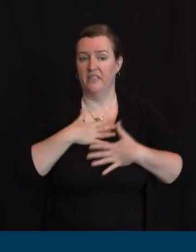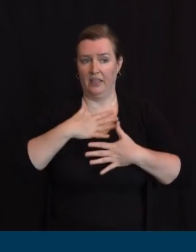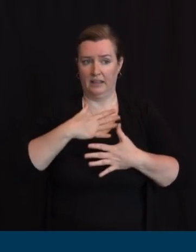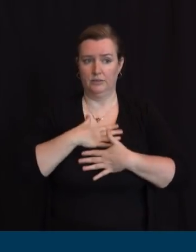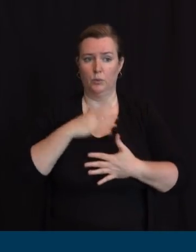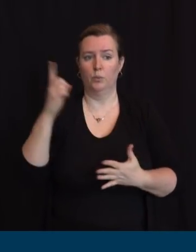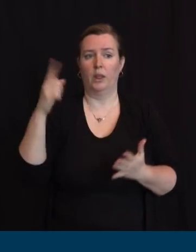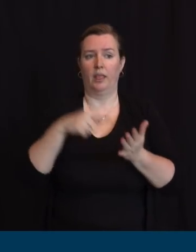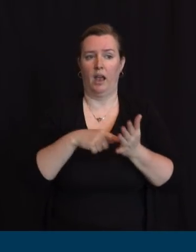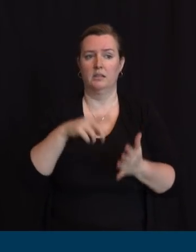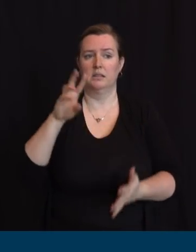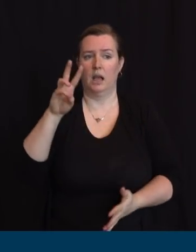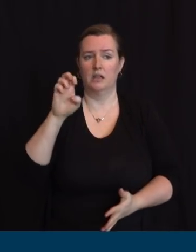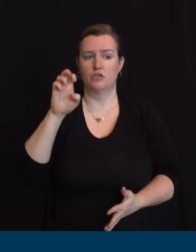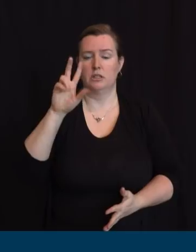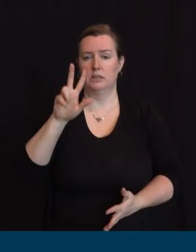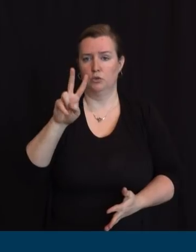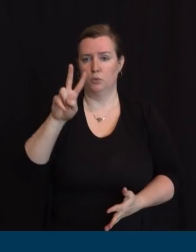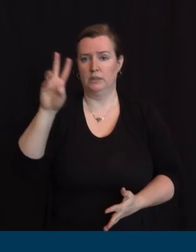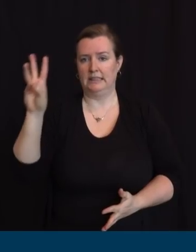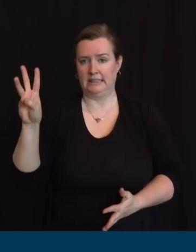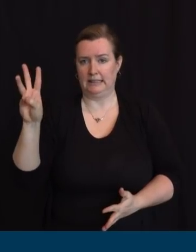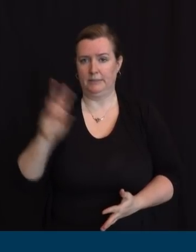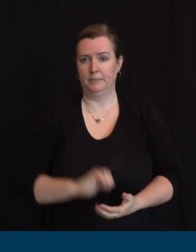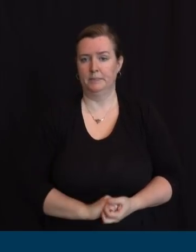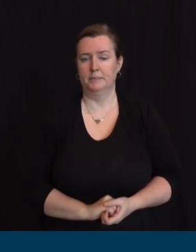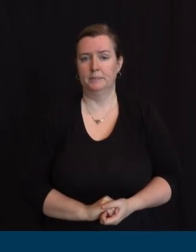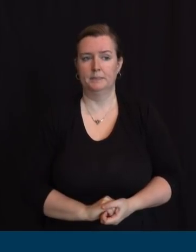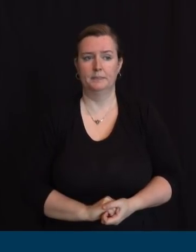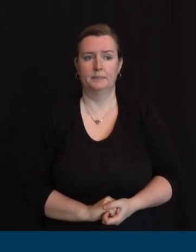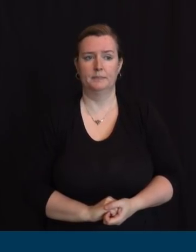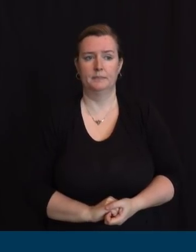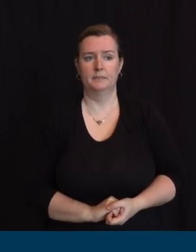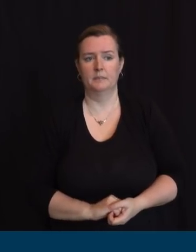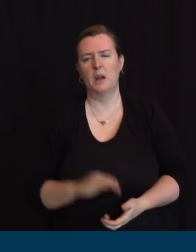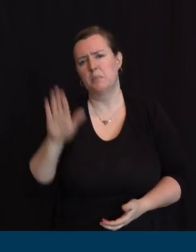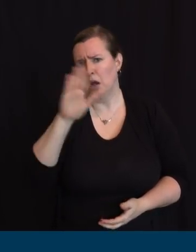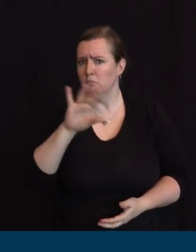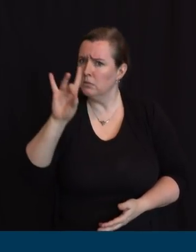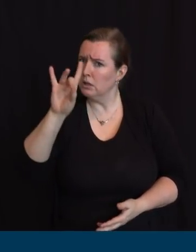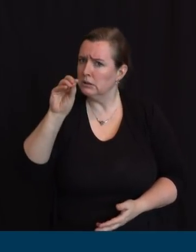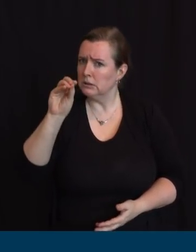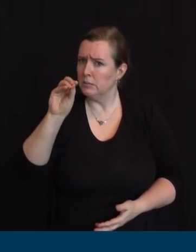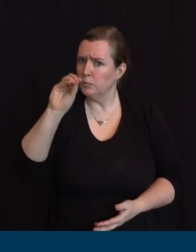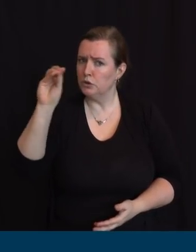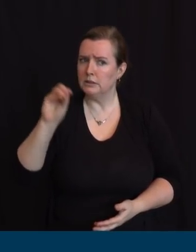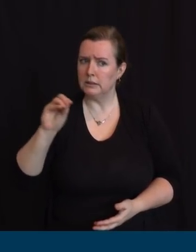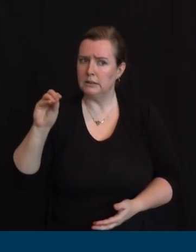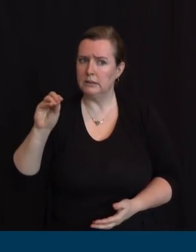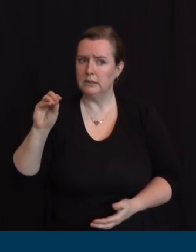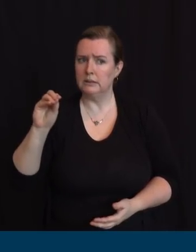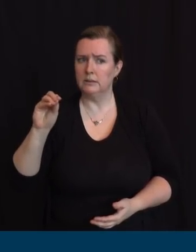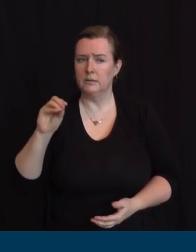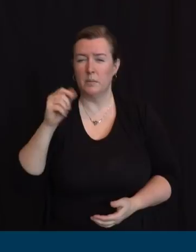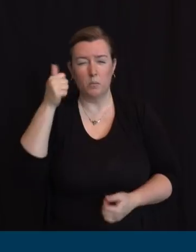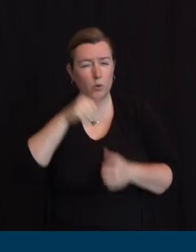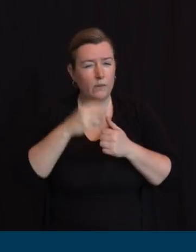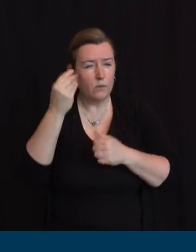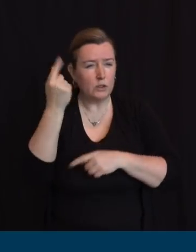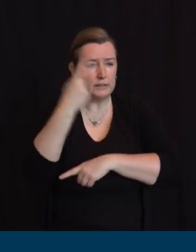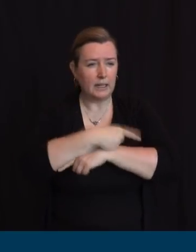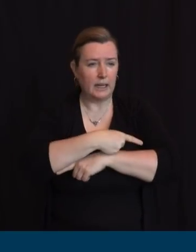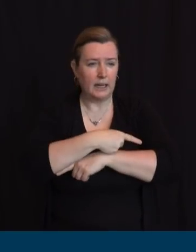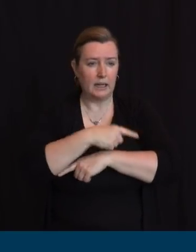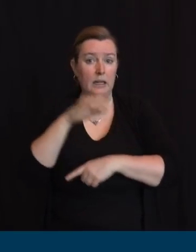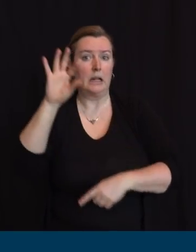ago there were about 97% of individuals on ventilators. Sadly, we report